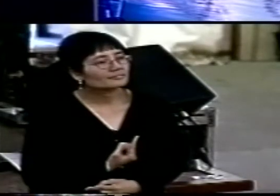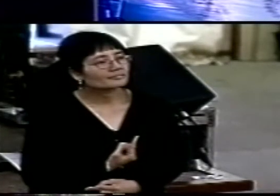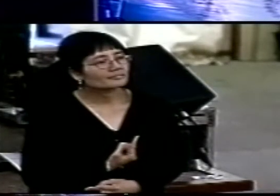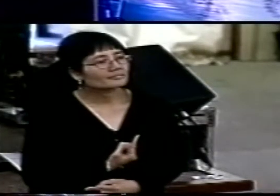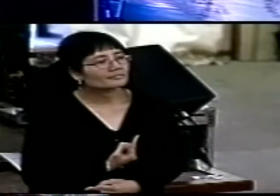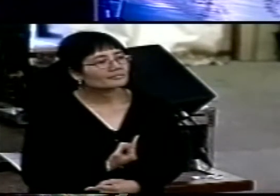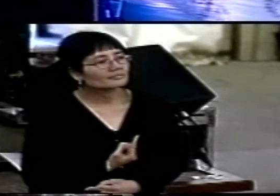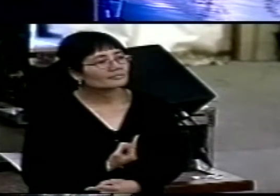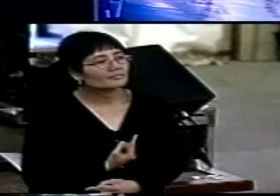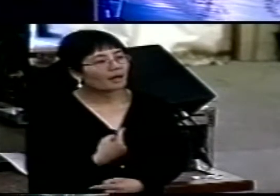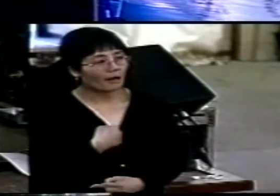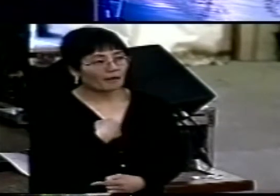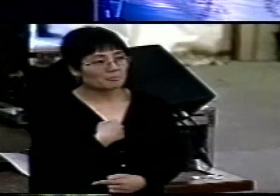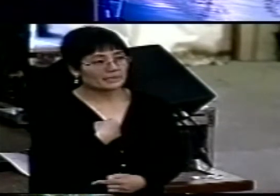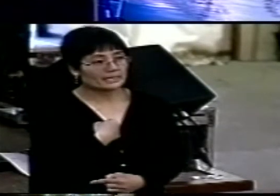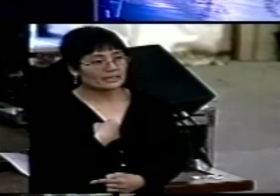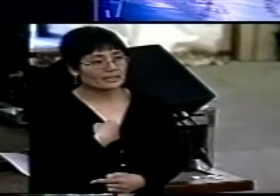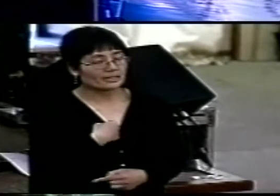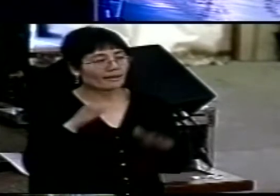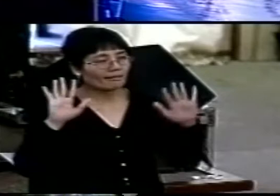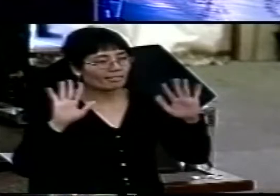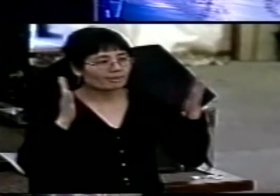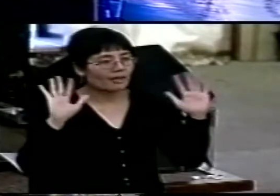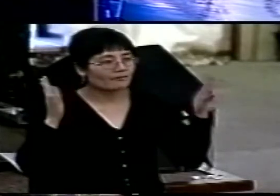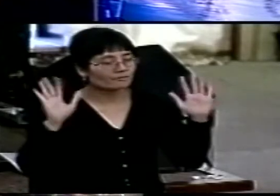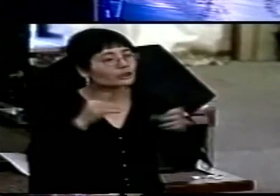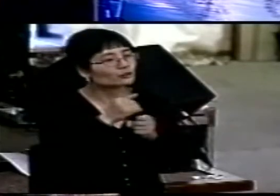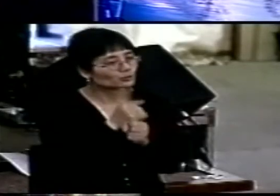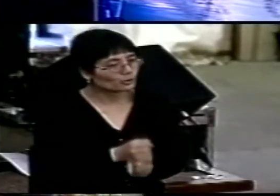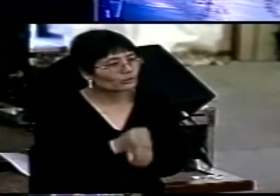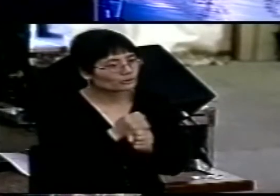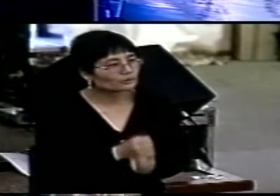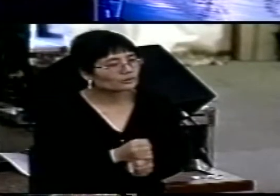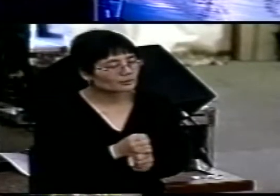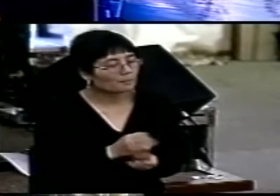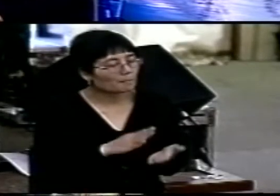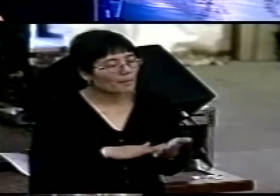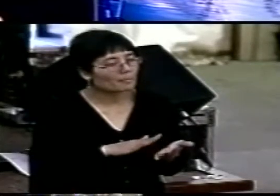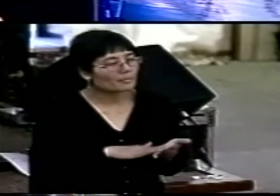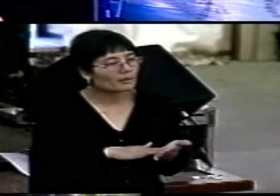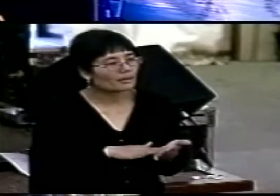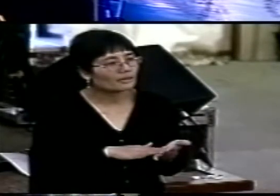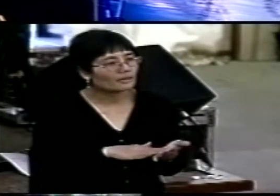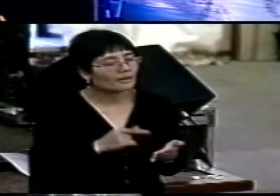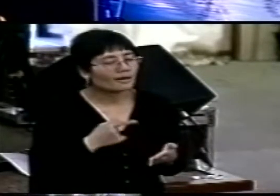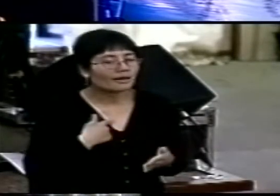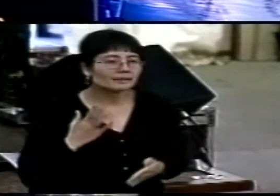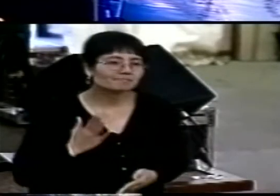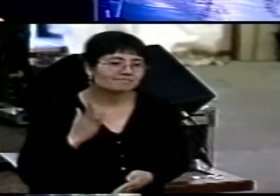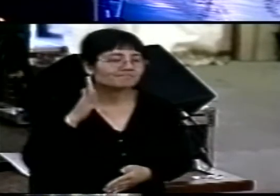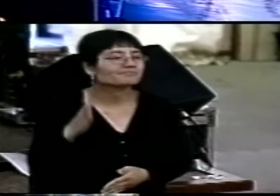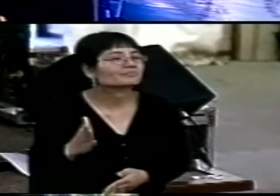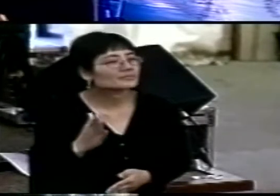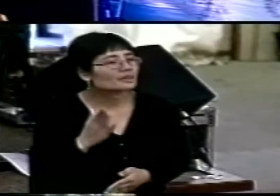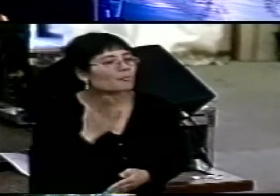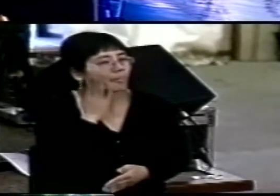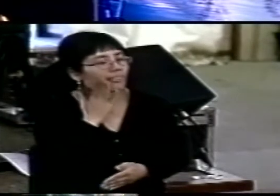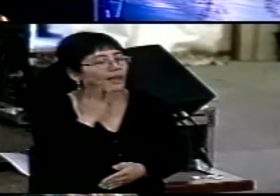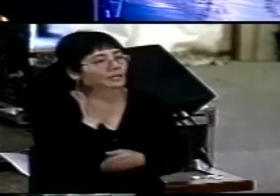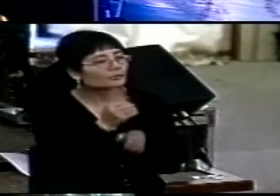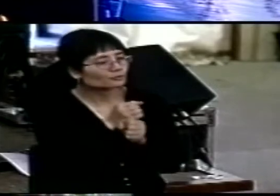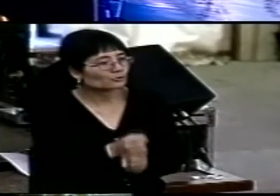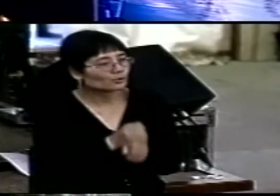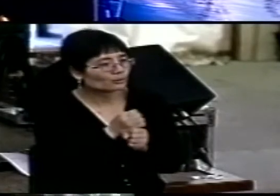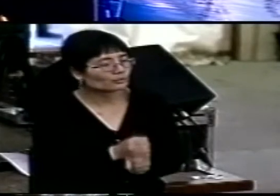I'm a Pentecostal. I go to a black majority Pentecostal church, New Testament Church of